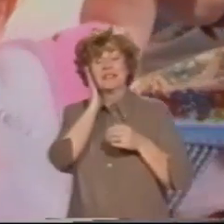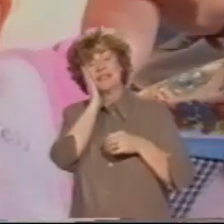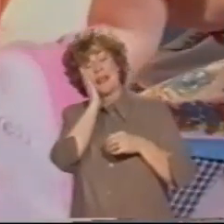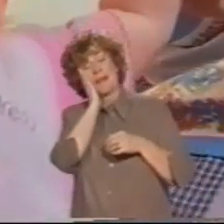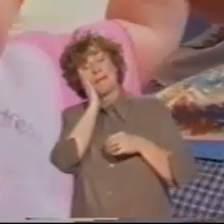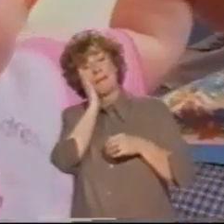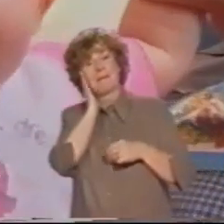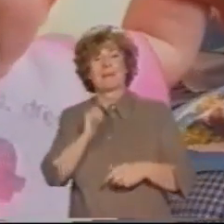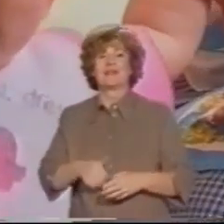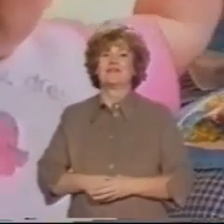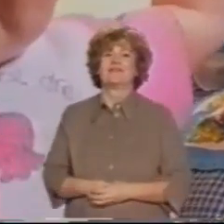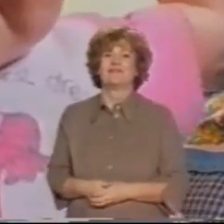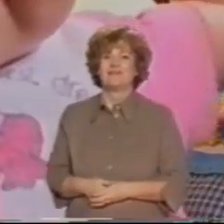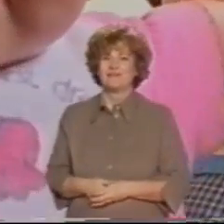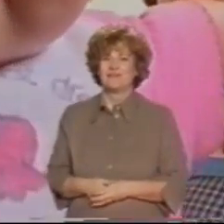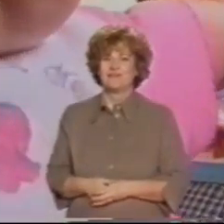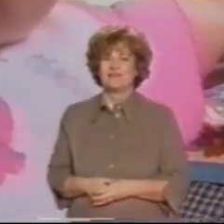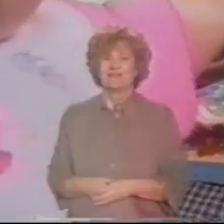She learnt sleep.